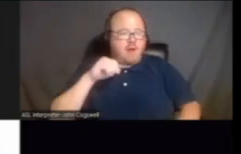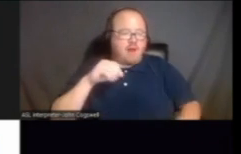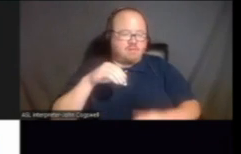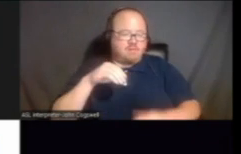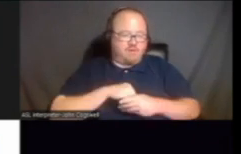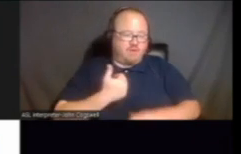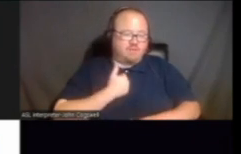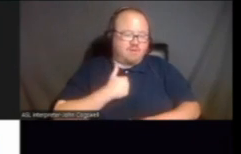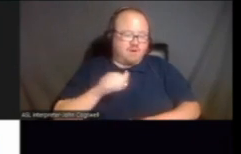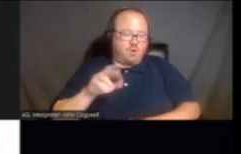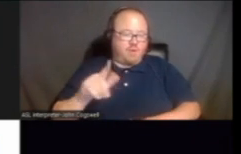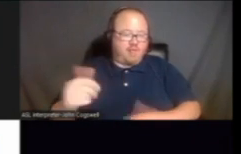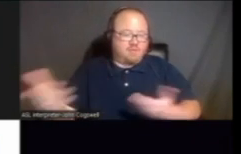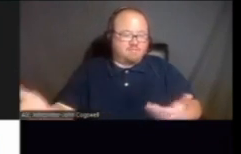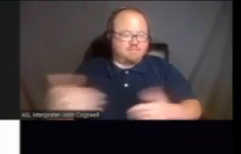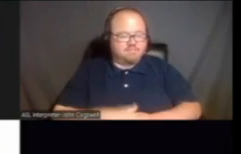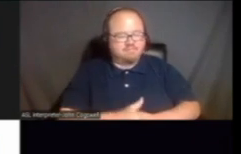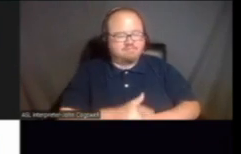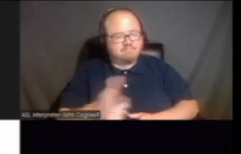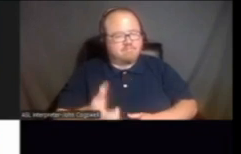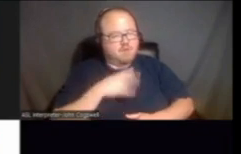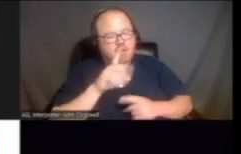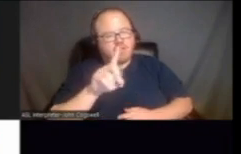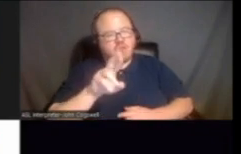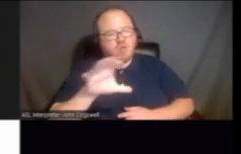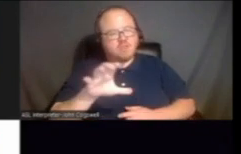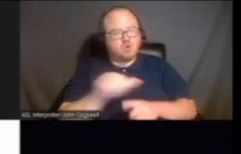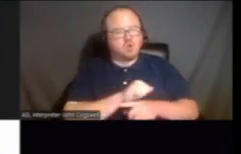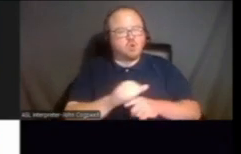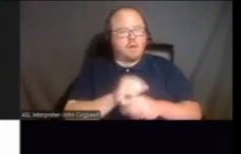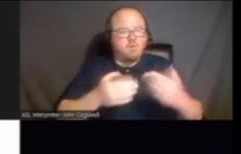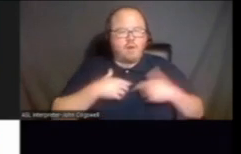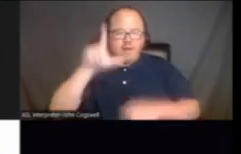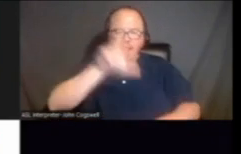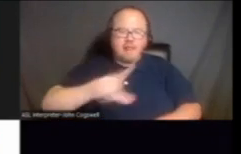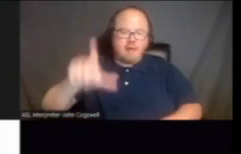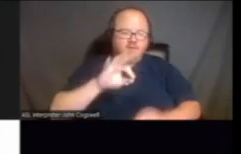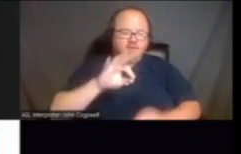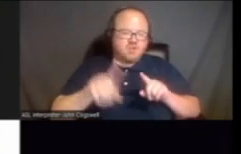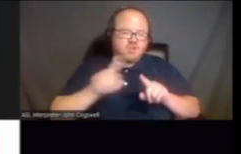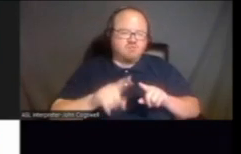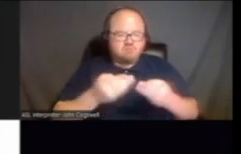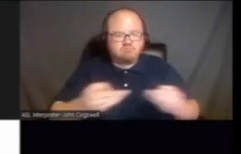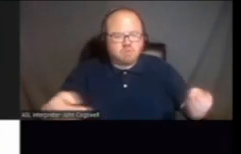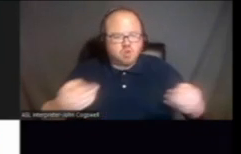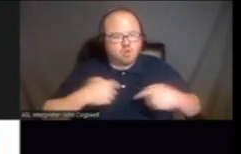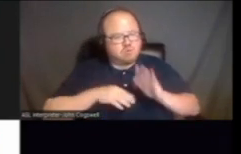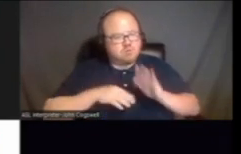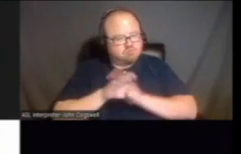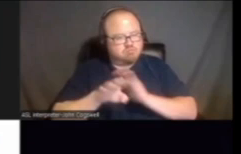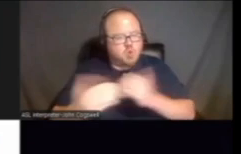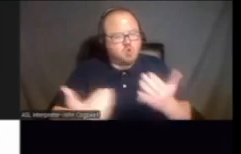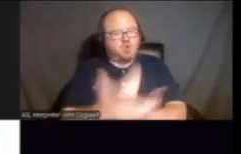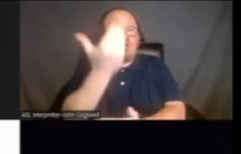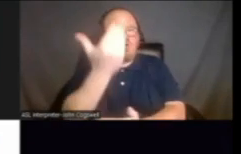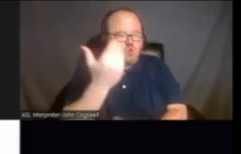Okay, so let's talk about the DRC's training materials. We have a library of training materials that we develop. It's new materials